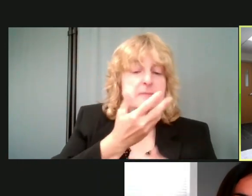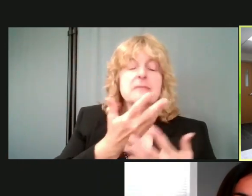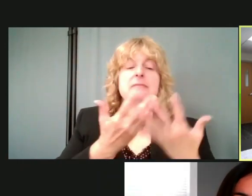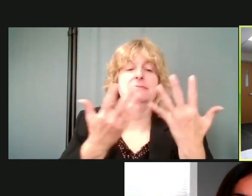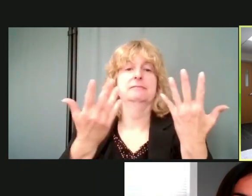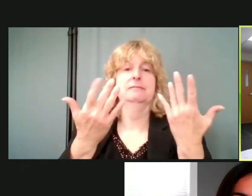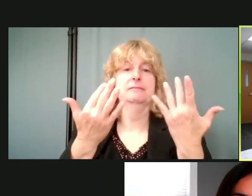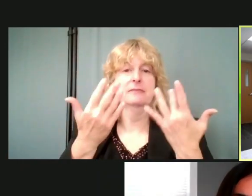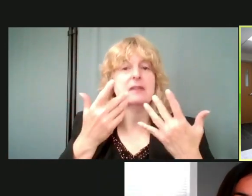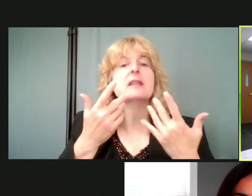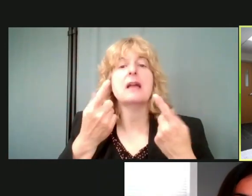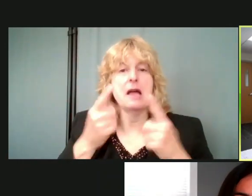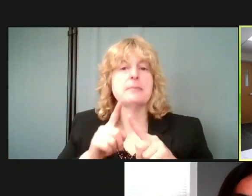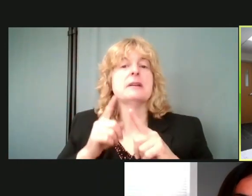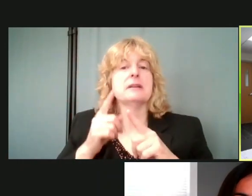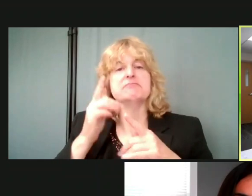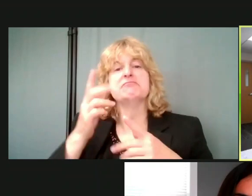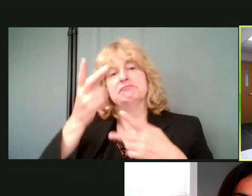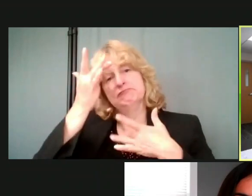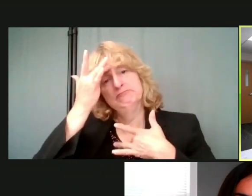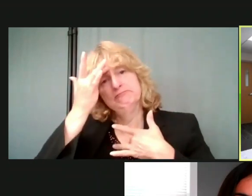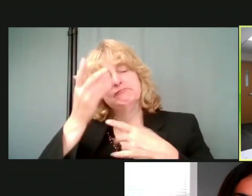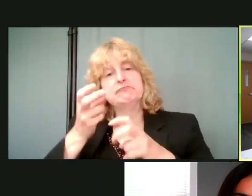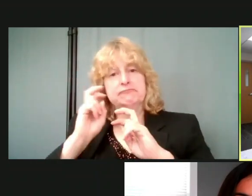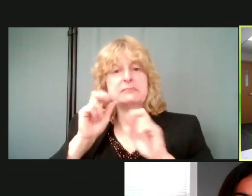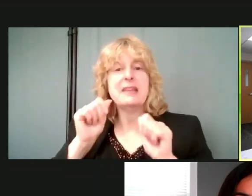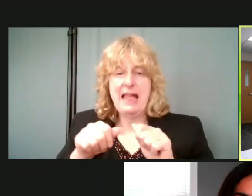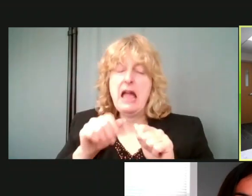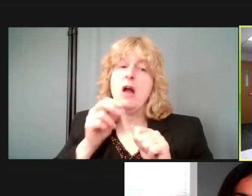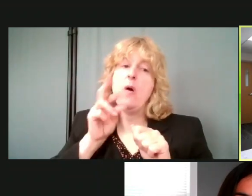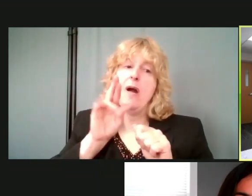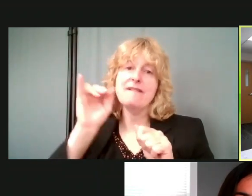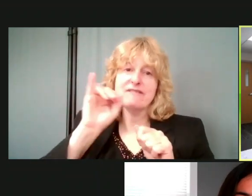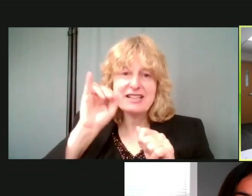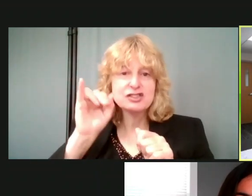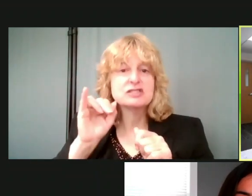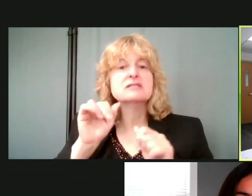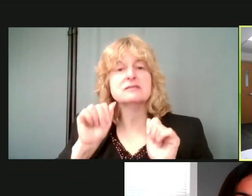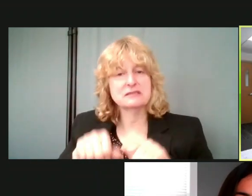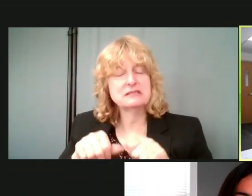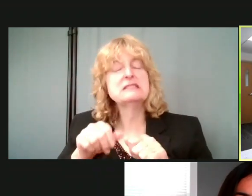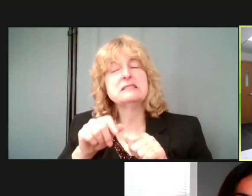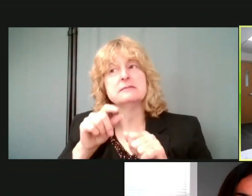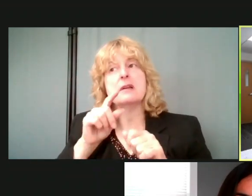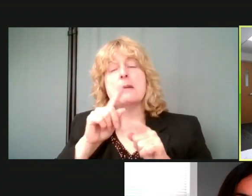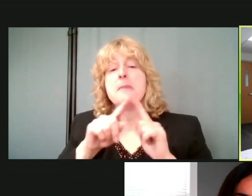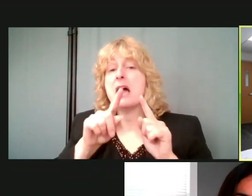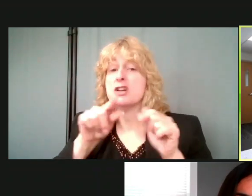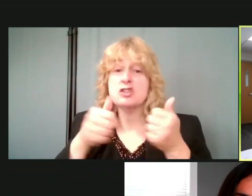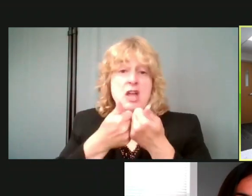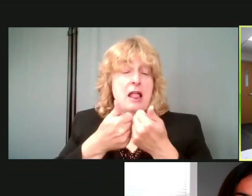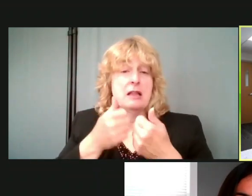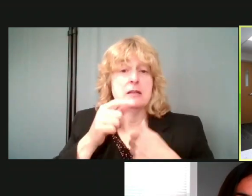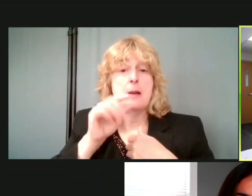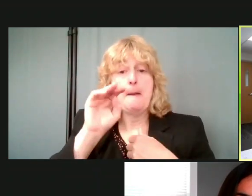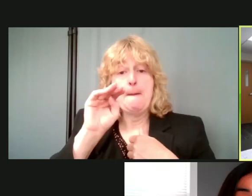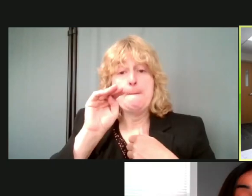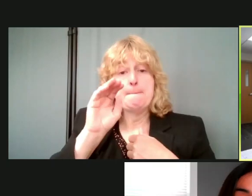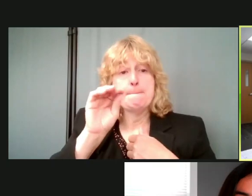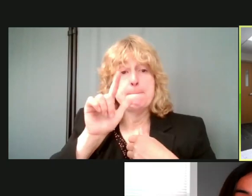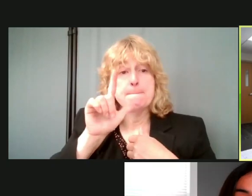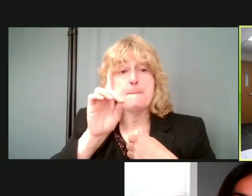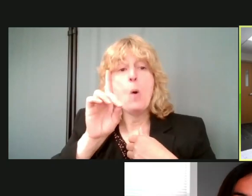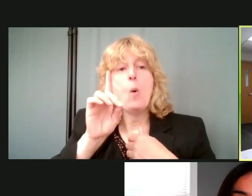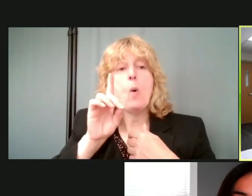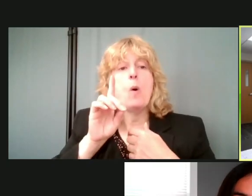you are, are possible. The challenge is that mold, um, thrives and grows and